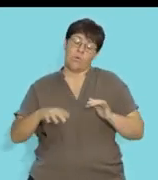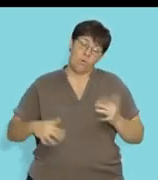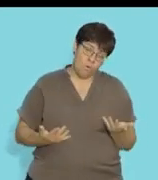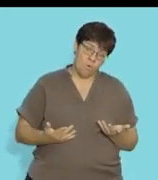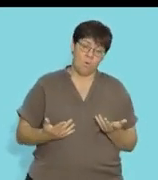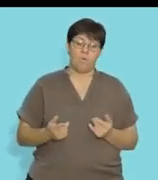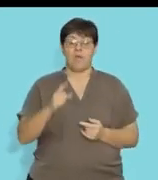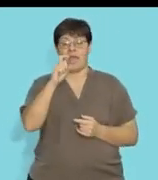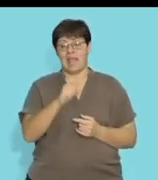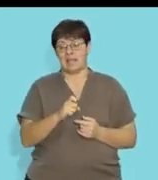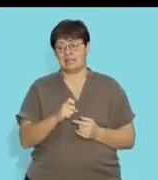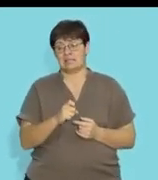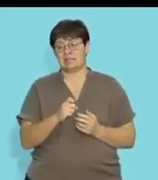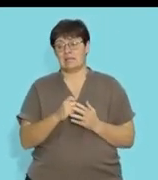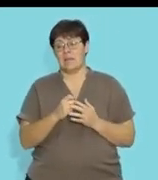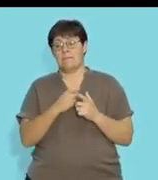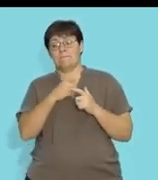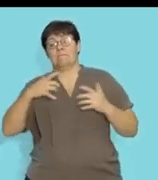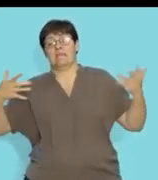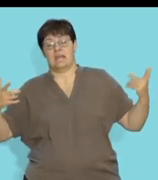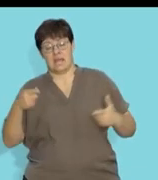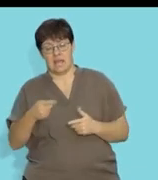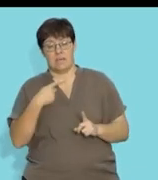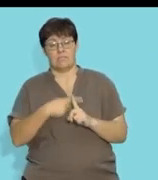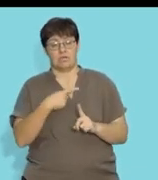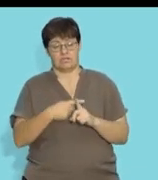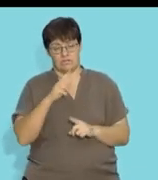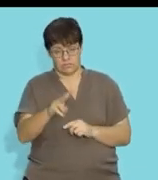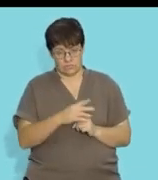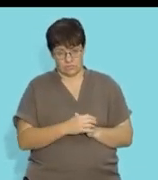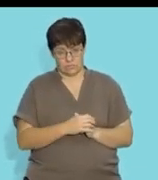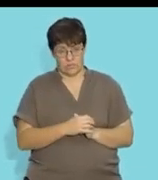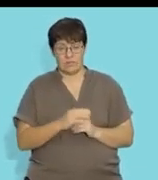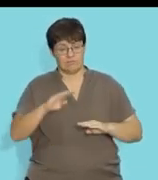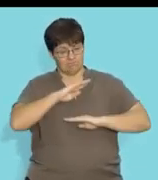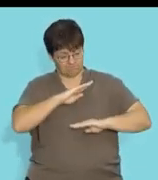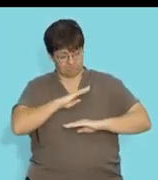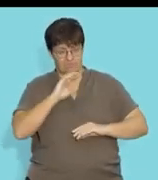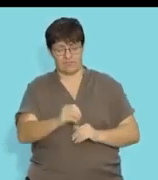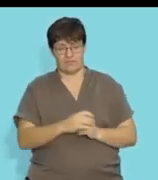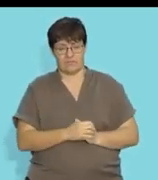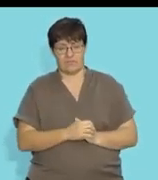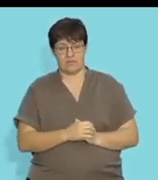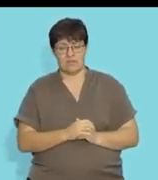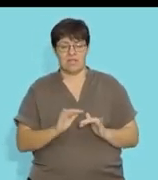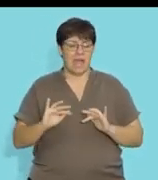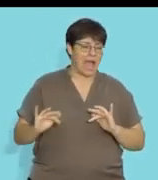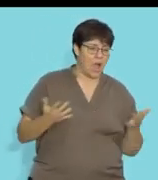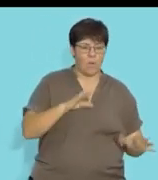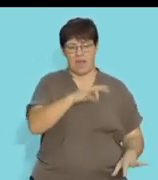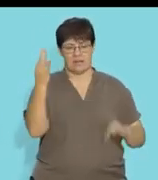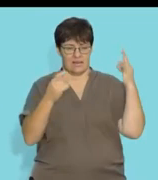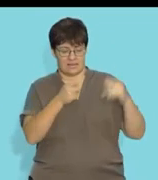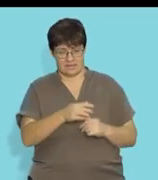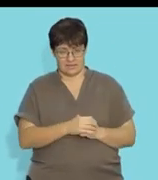than negative one, or my X must be greater than positive two. And that will be satisfied. So